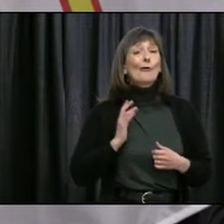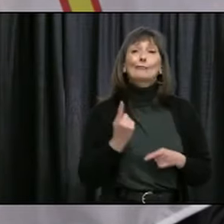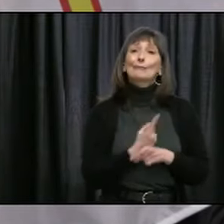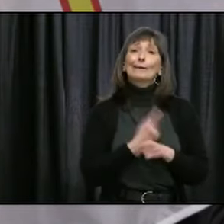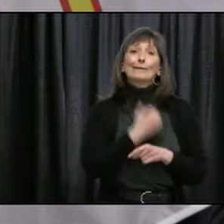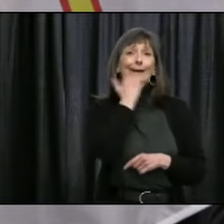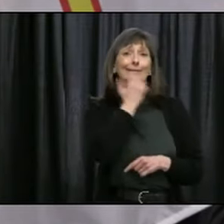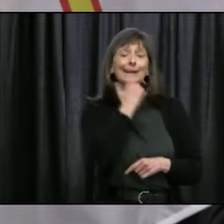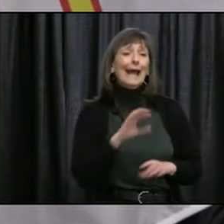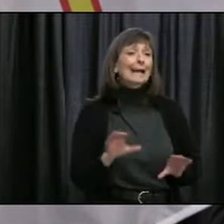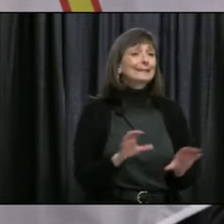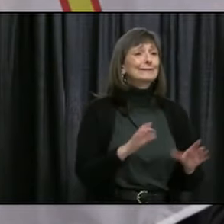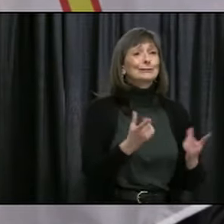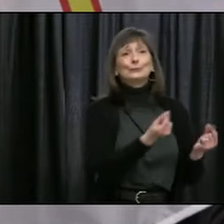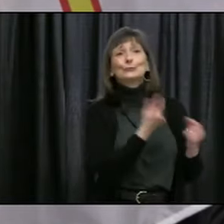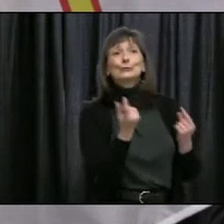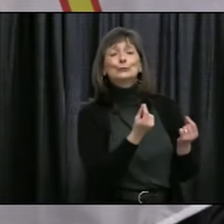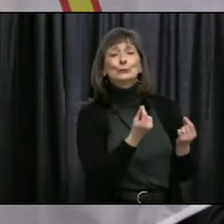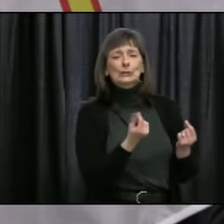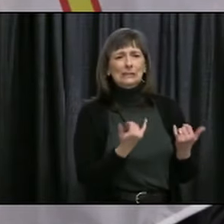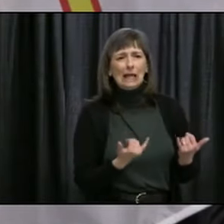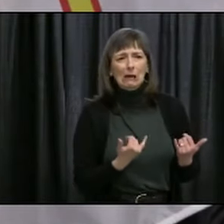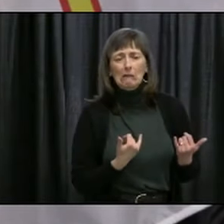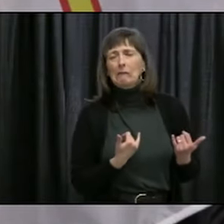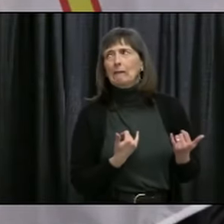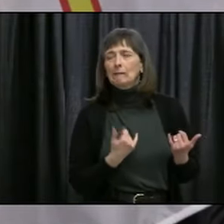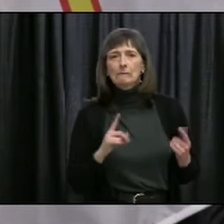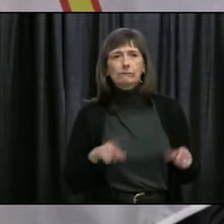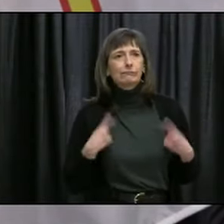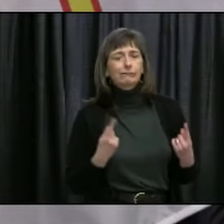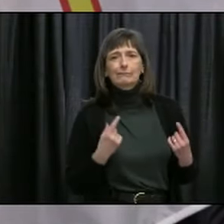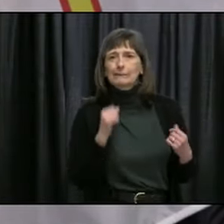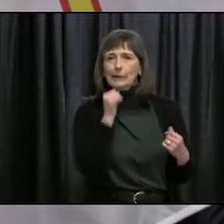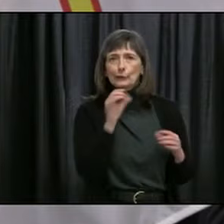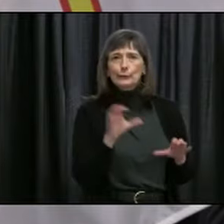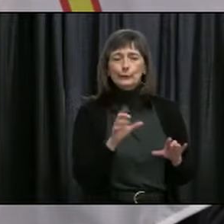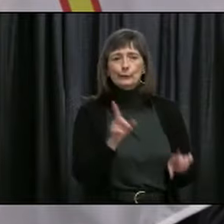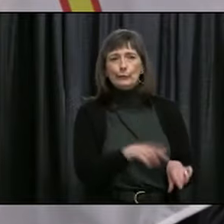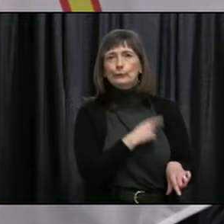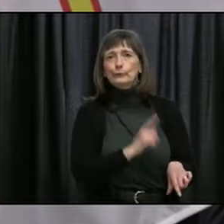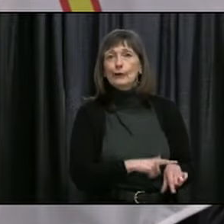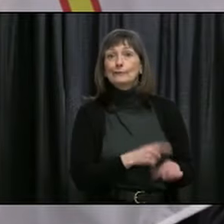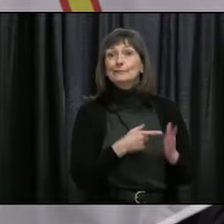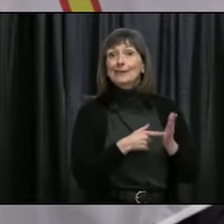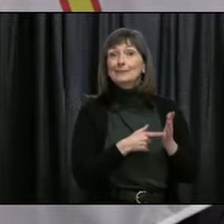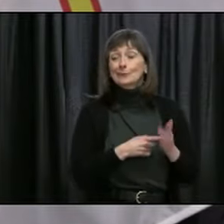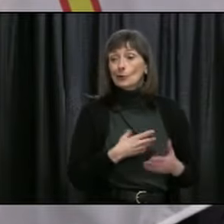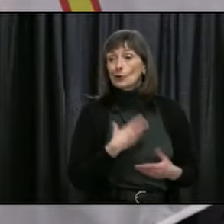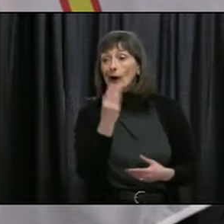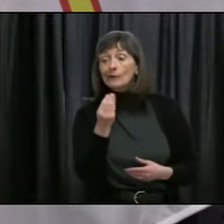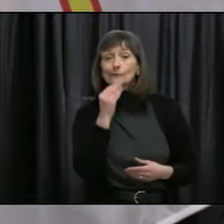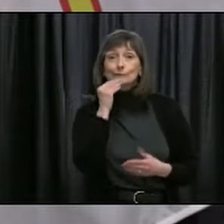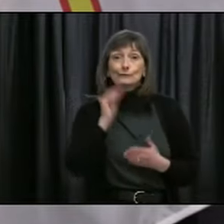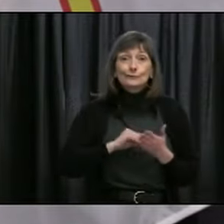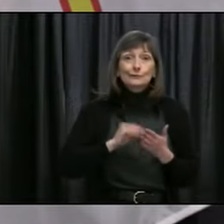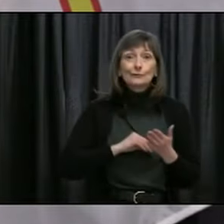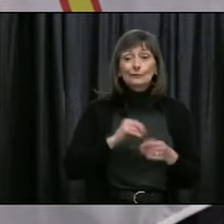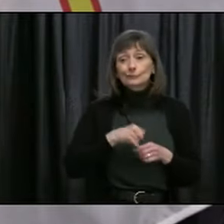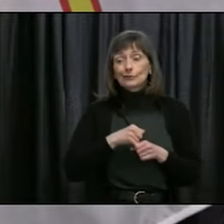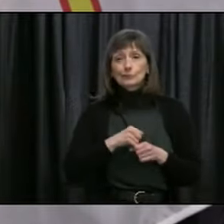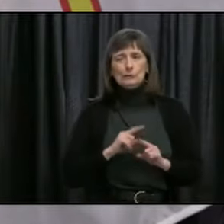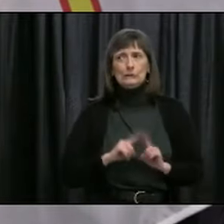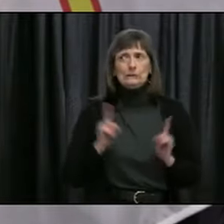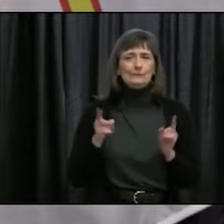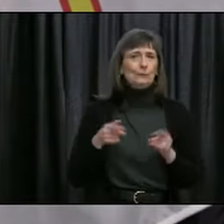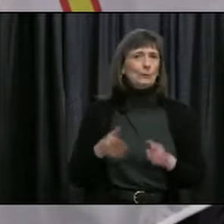took for granted are now almost foreign to us. Things like trips to the grocery stores, the drug stores are now